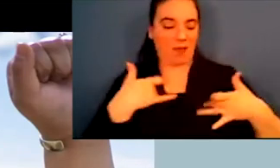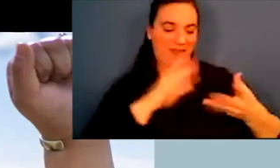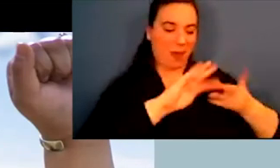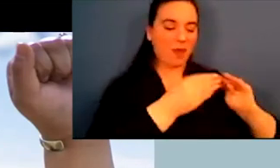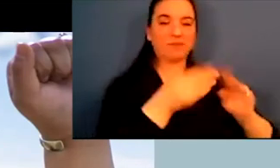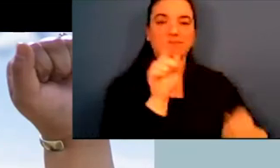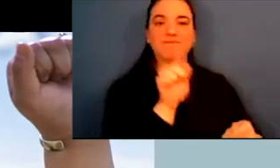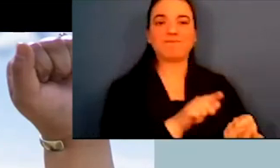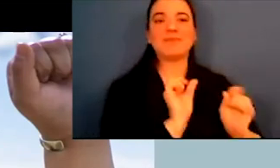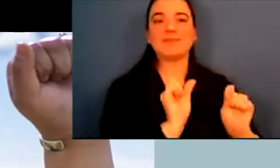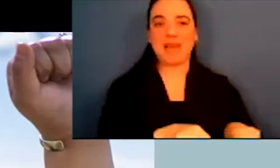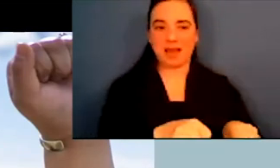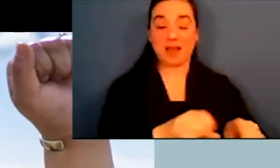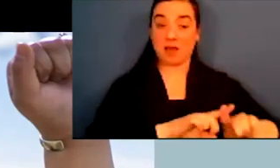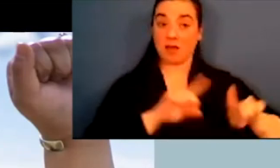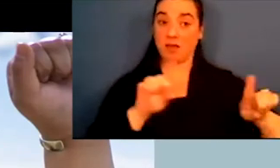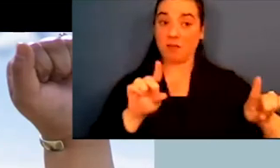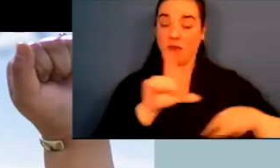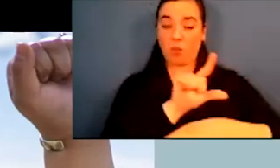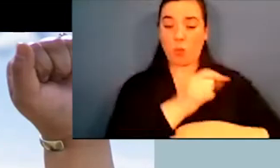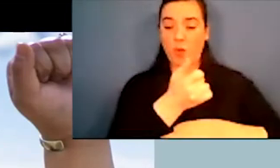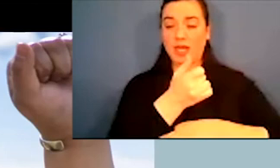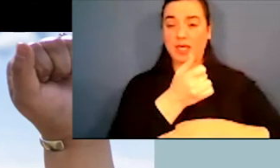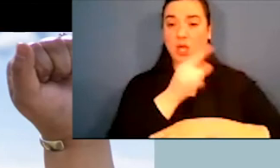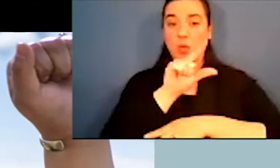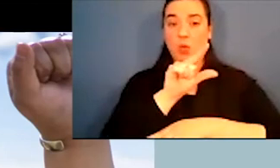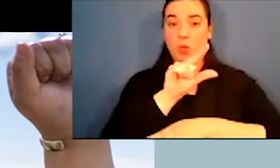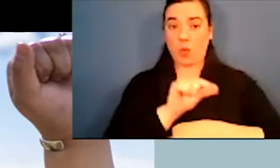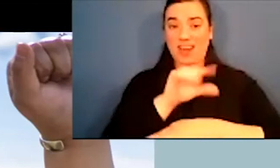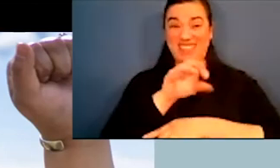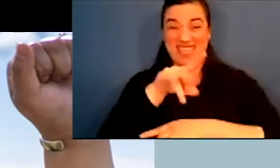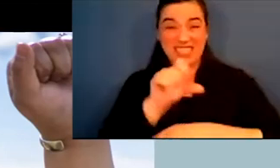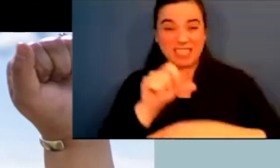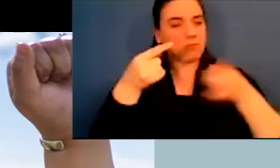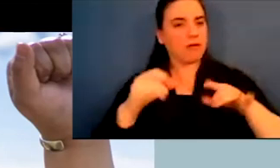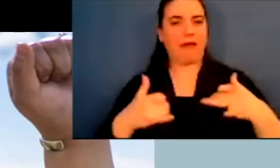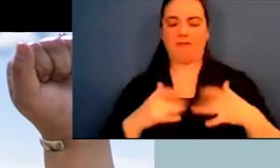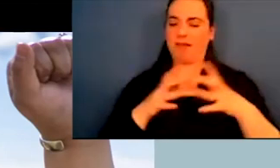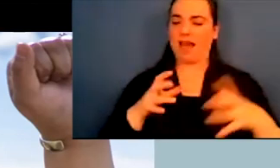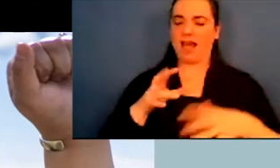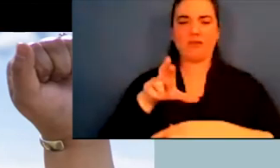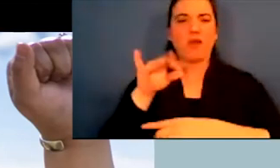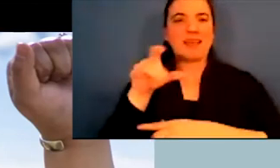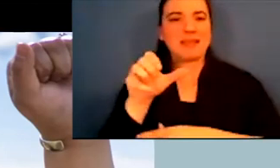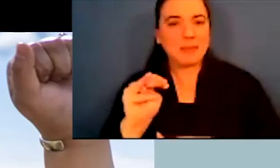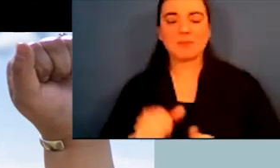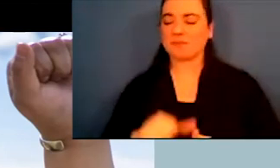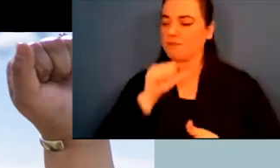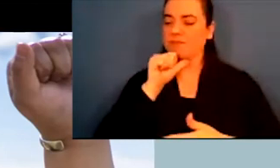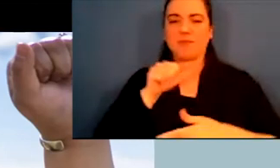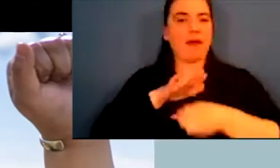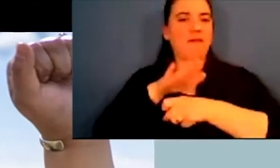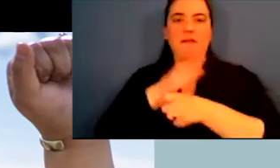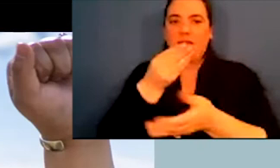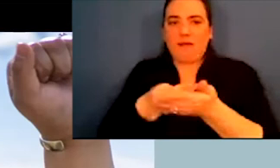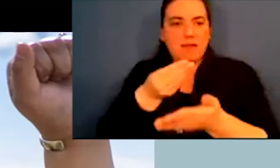responsibilities, these numbers could be lower now. However, as the 2020 census was rife